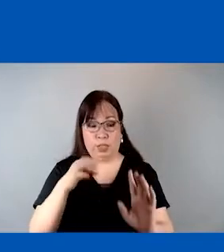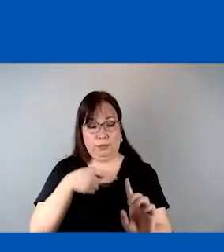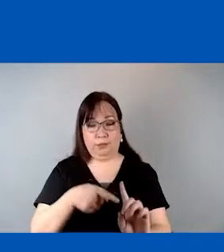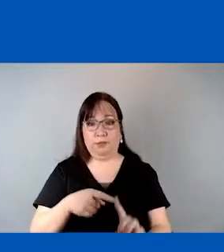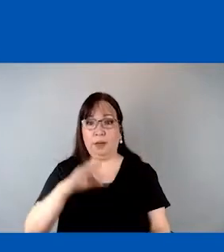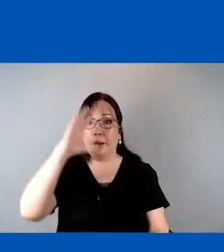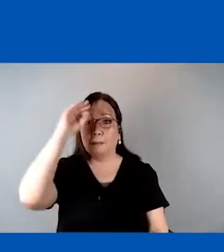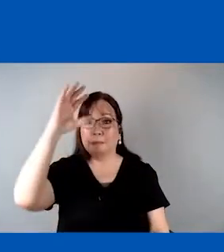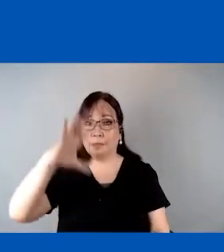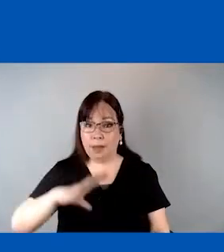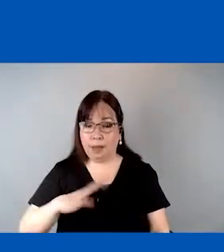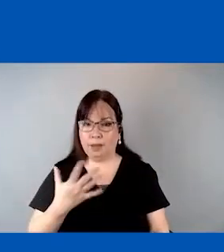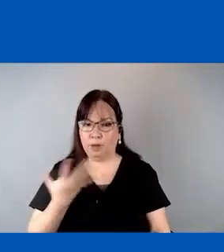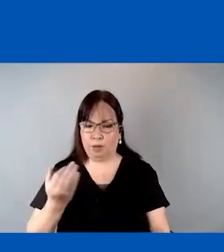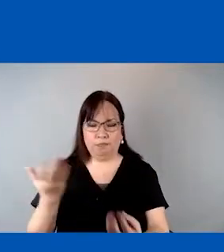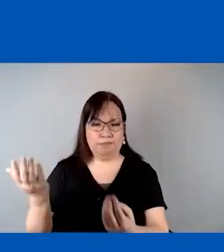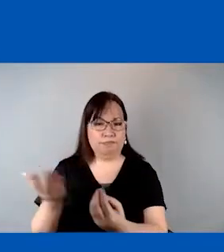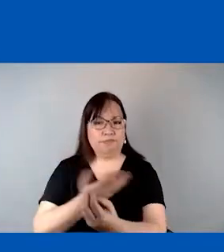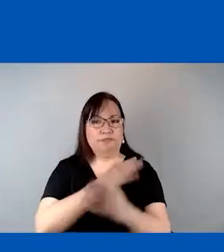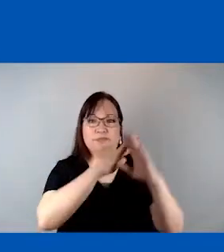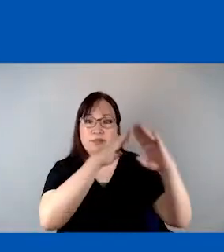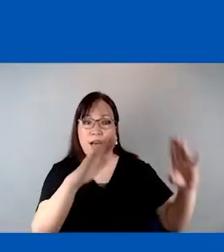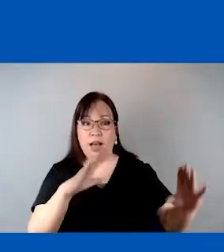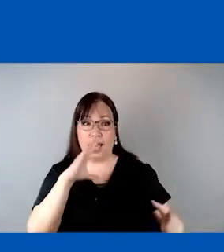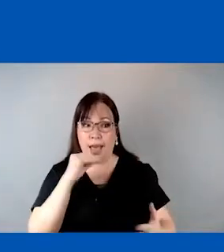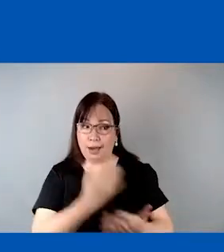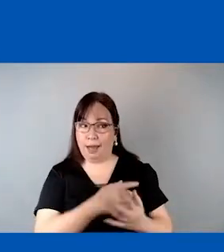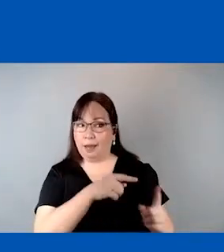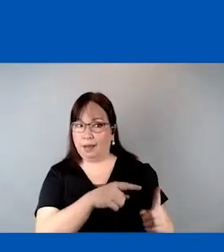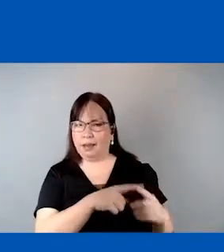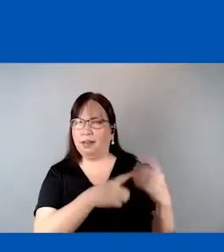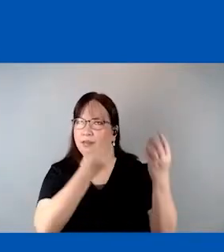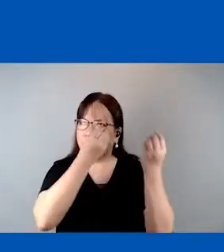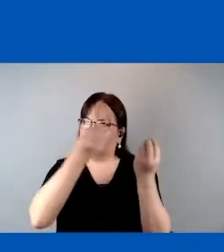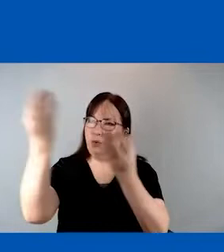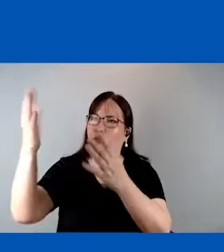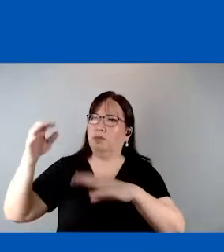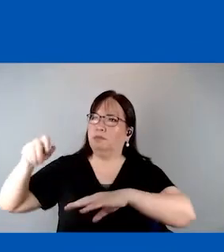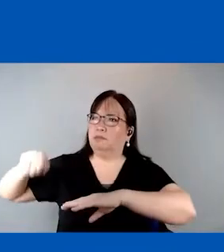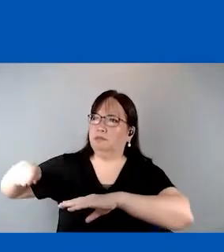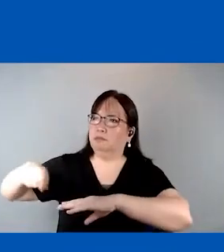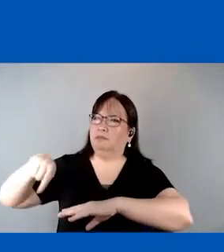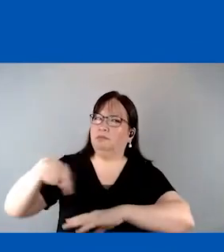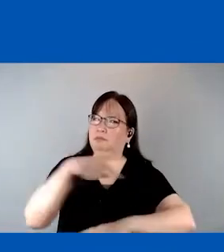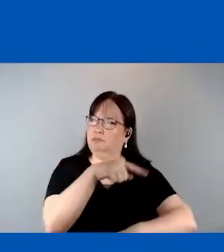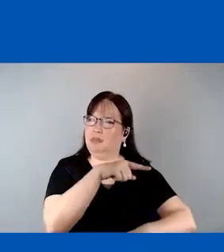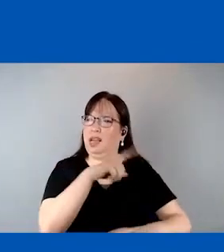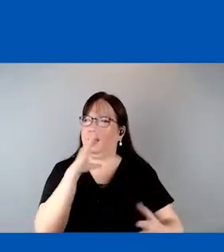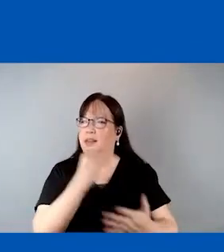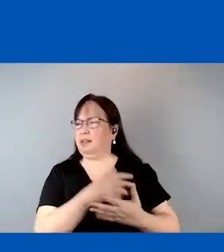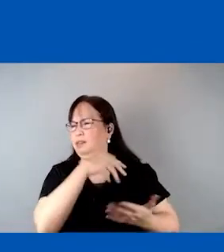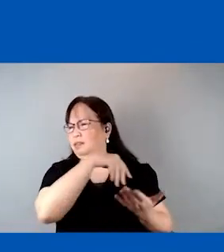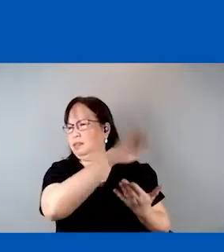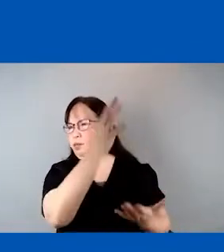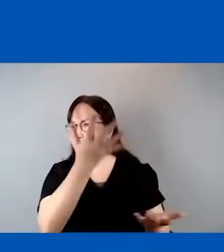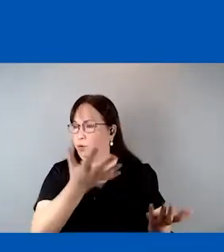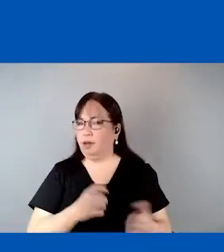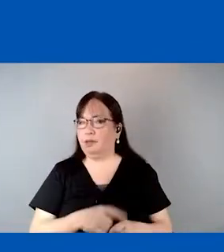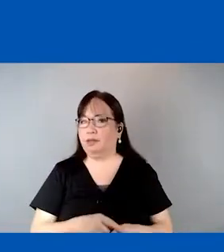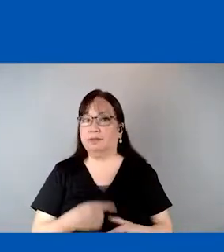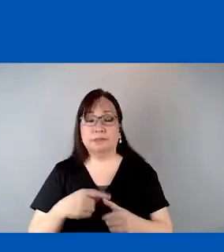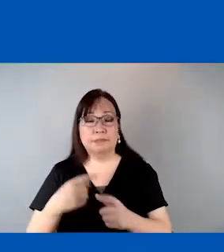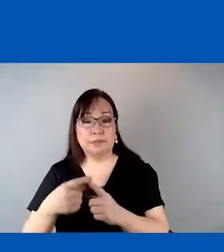man wishes to put his son out of his house and declare before the judge, I want to put my son out,